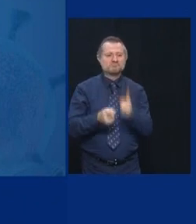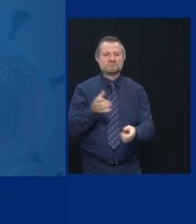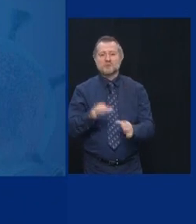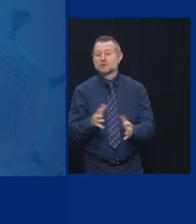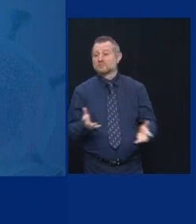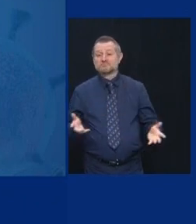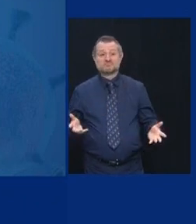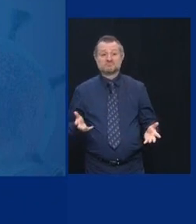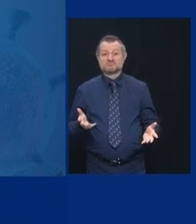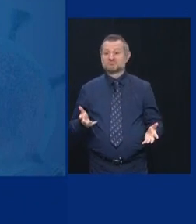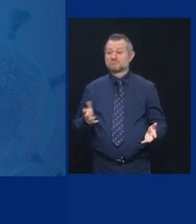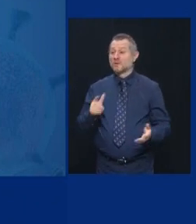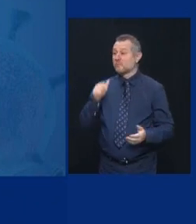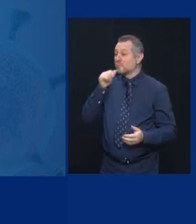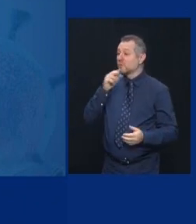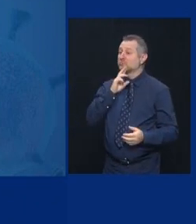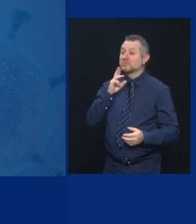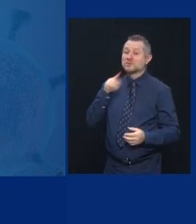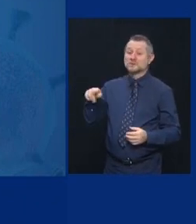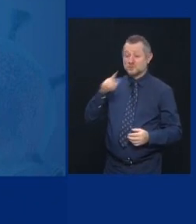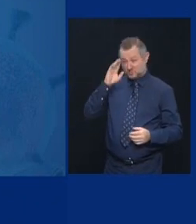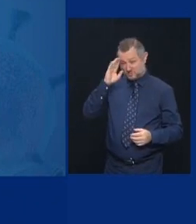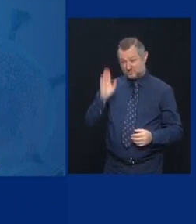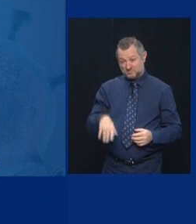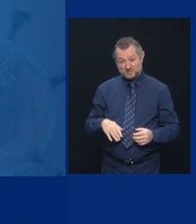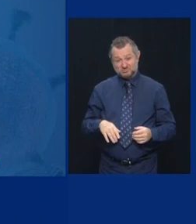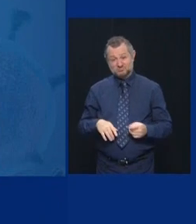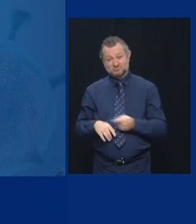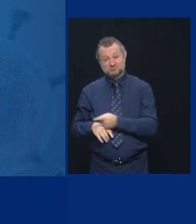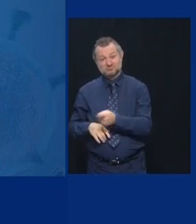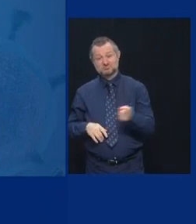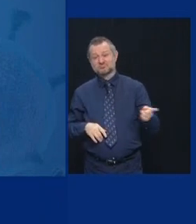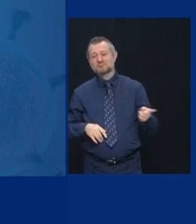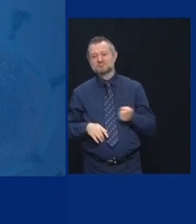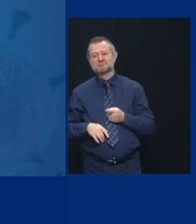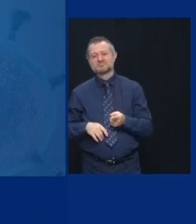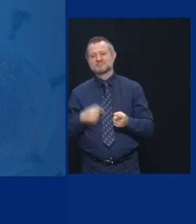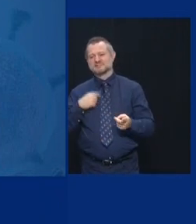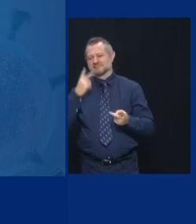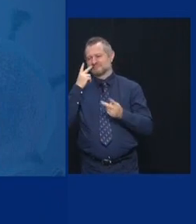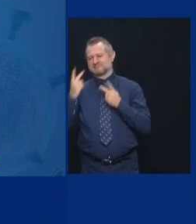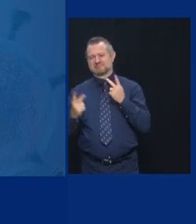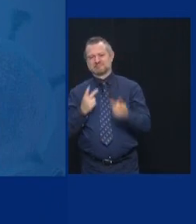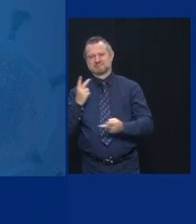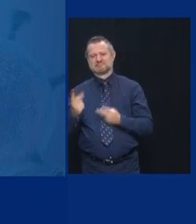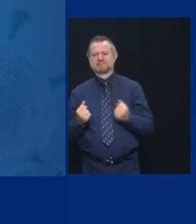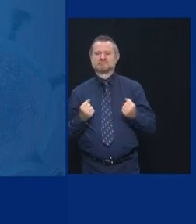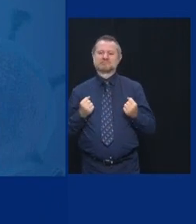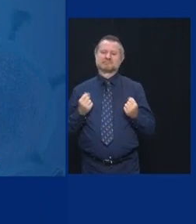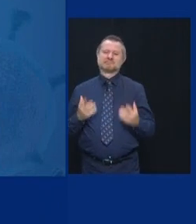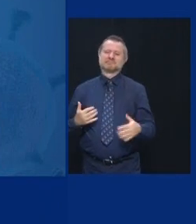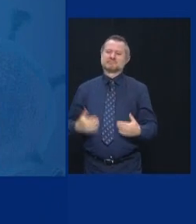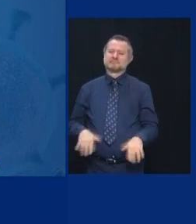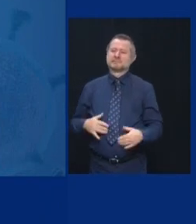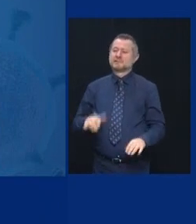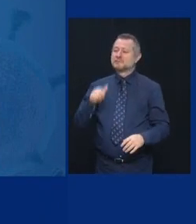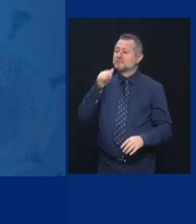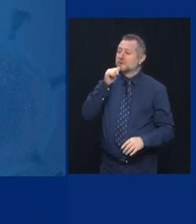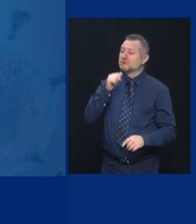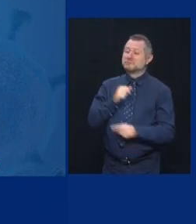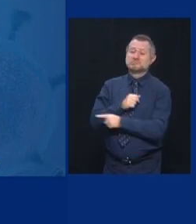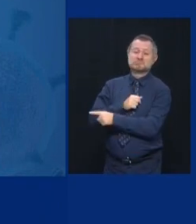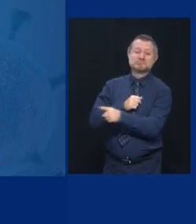also understand that we have learned this experience before. This is the bars and restaurants story.